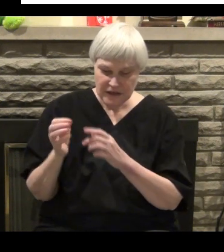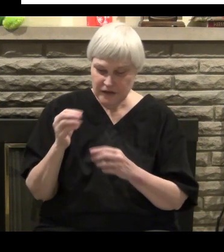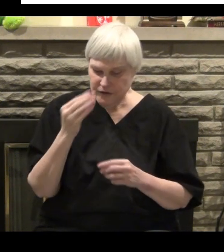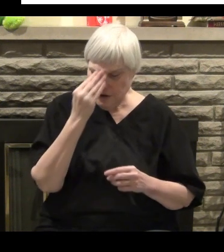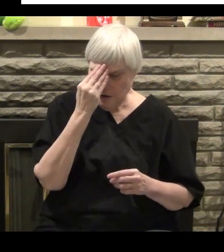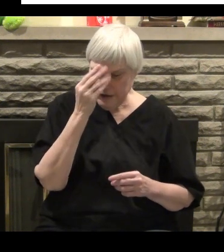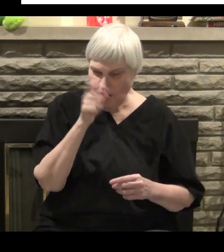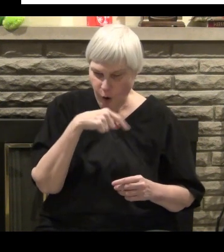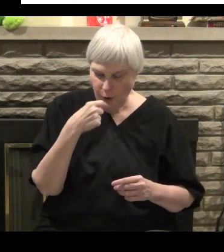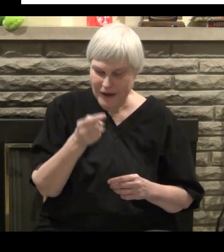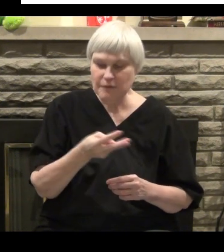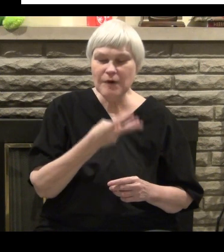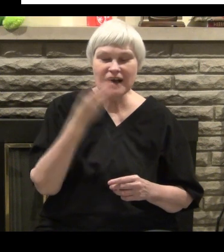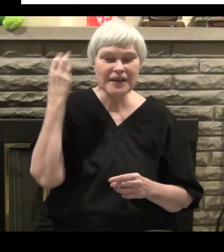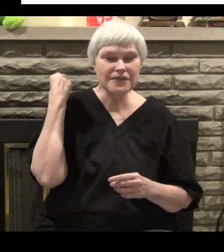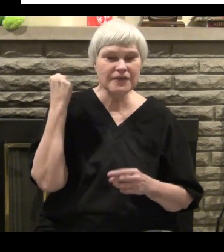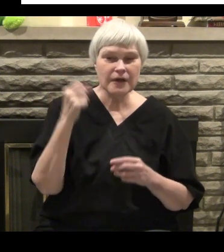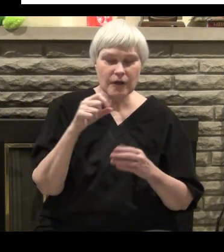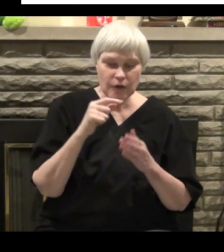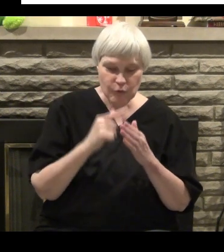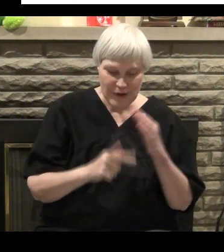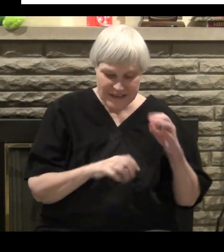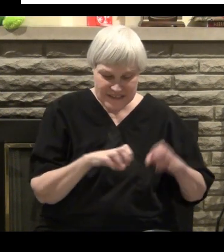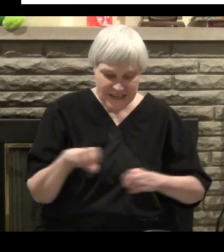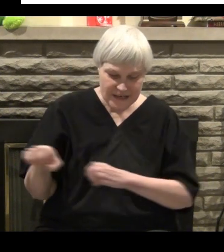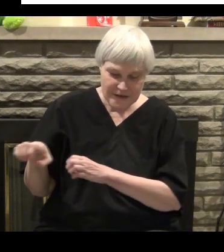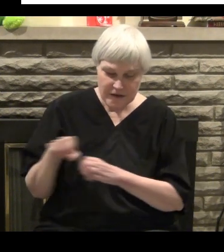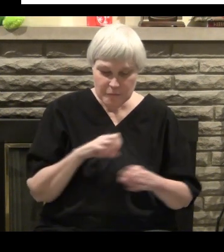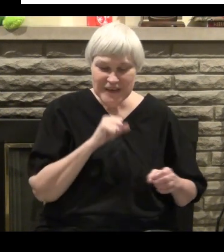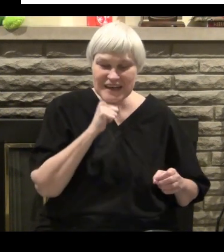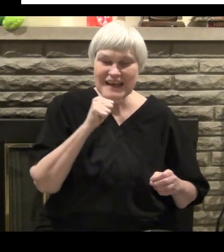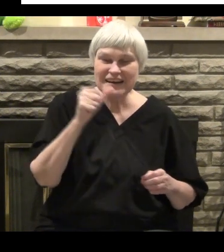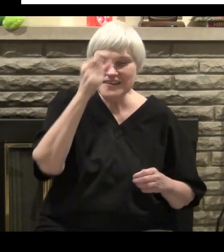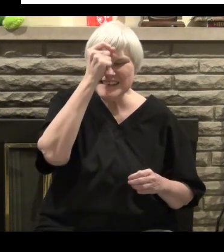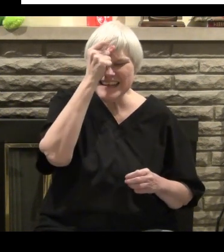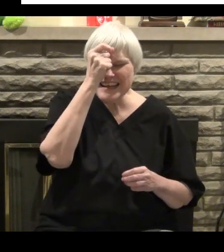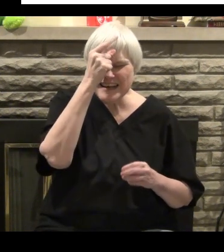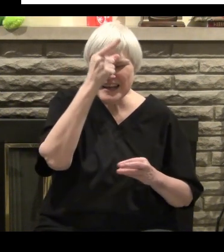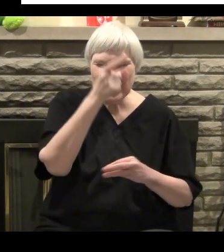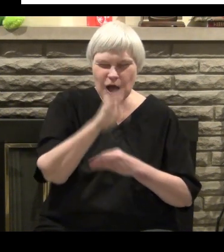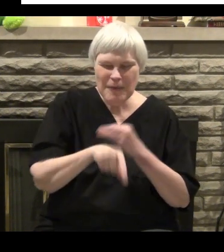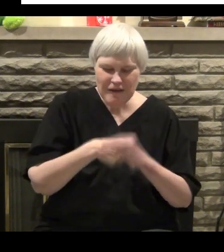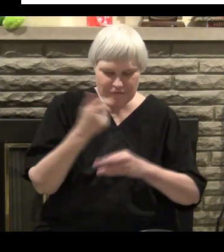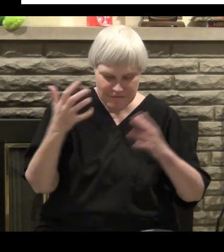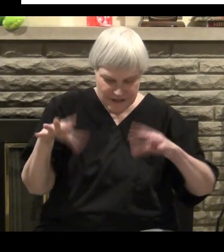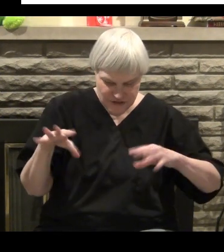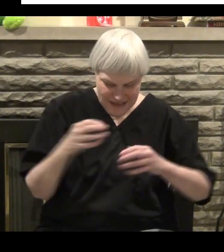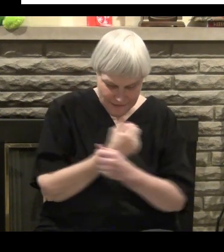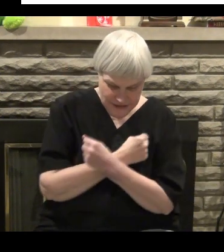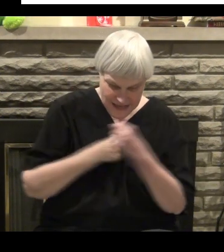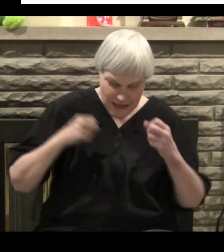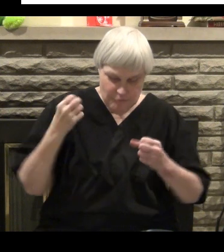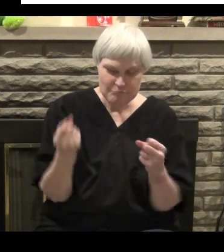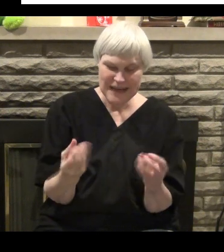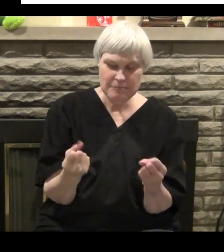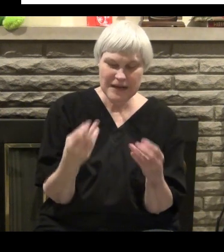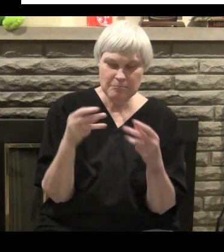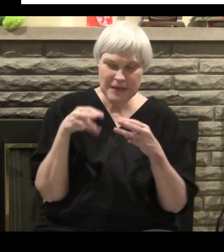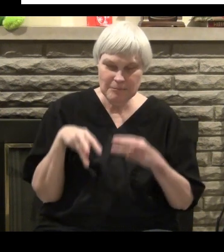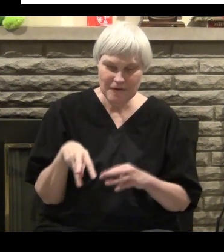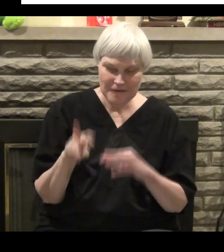You know, knowing about Jesus like that, knowing who he was, what he did and such like that, but not really have an understanding of salvation.